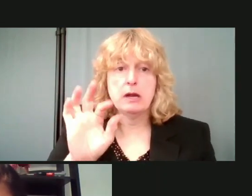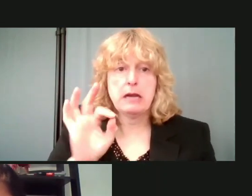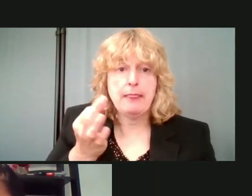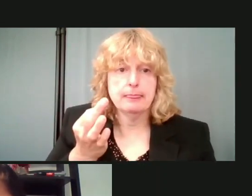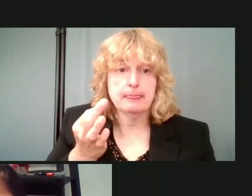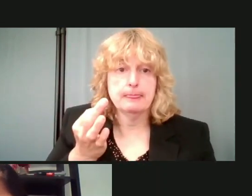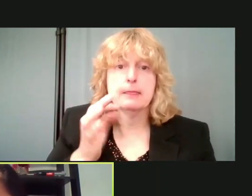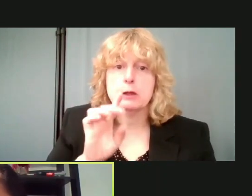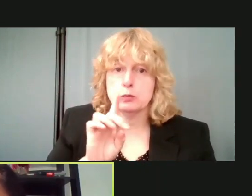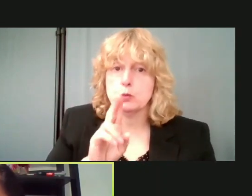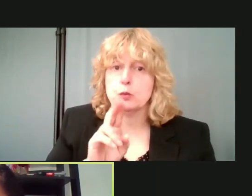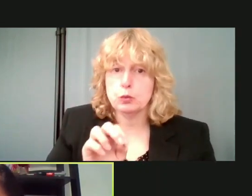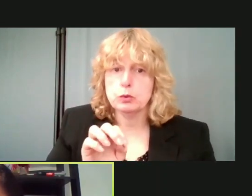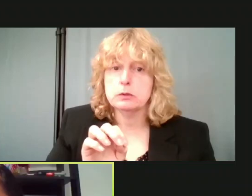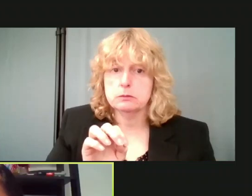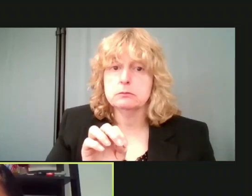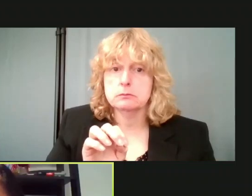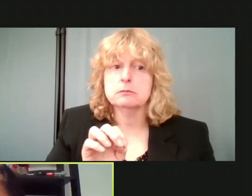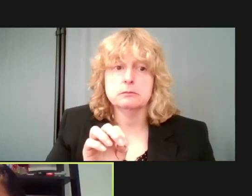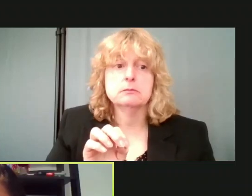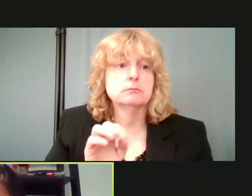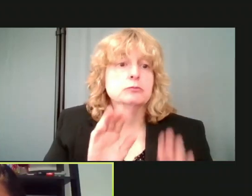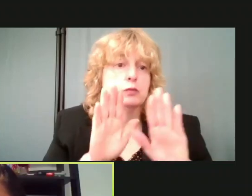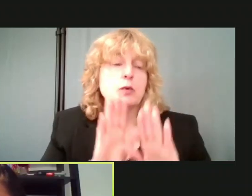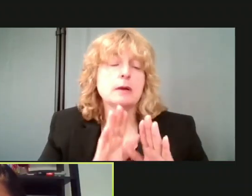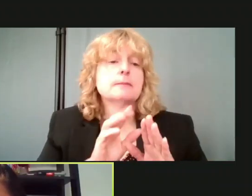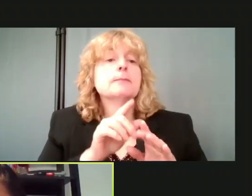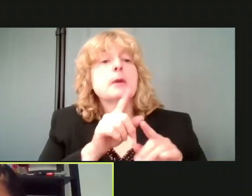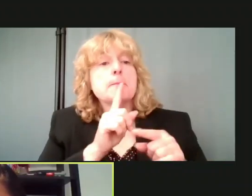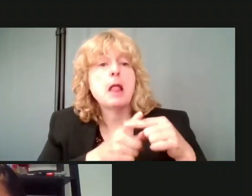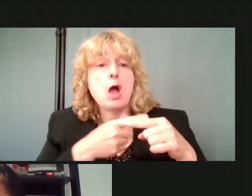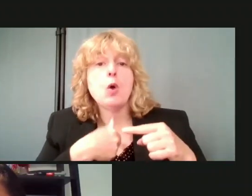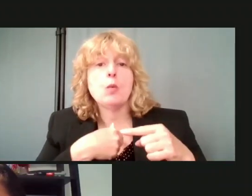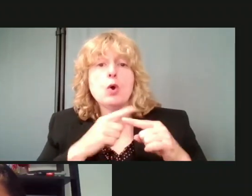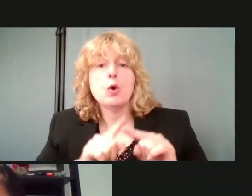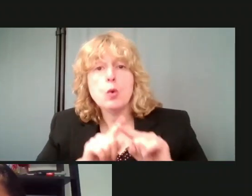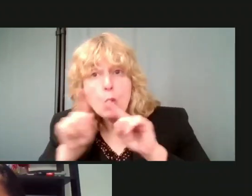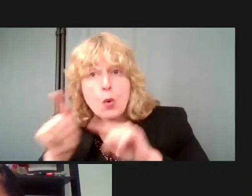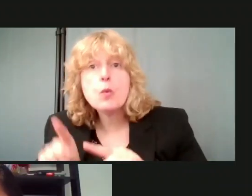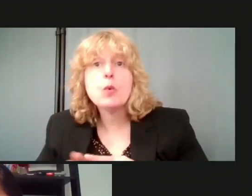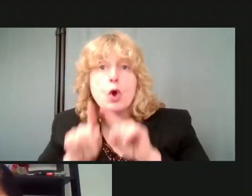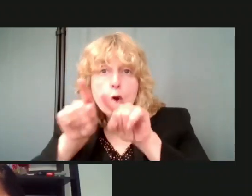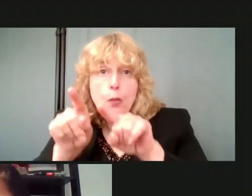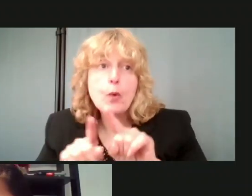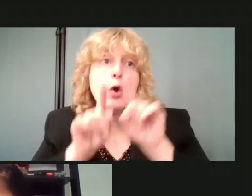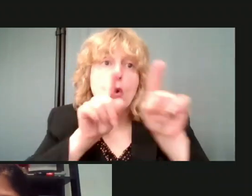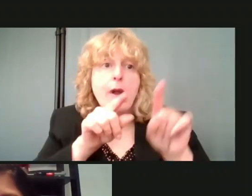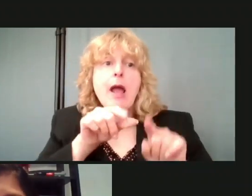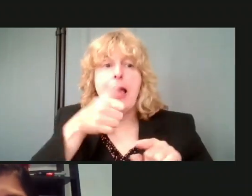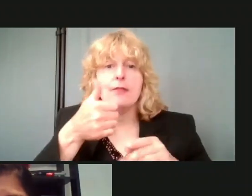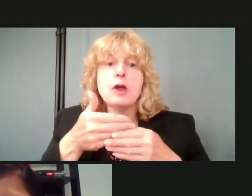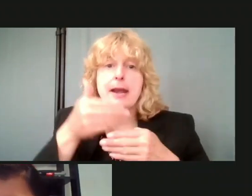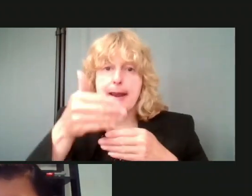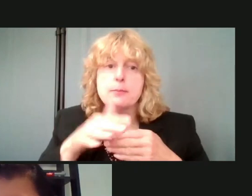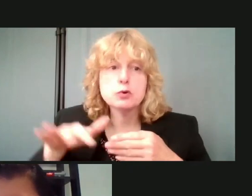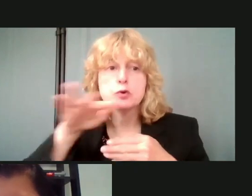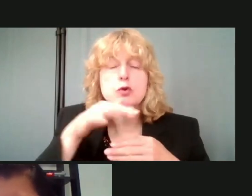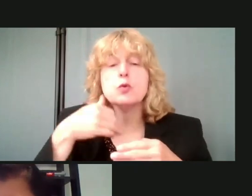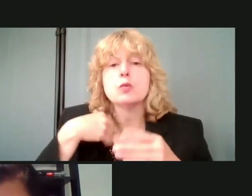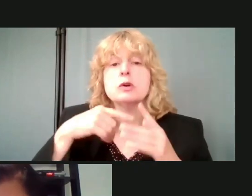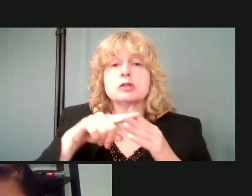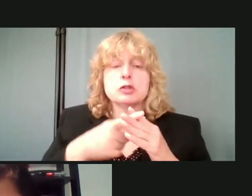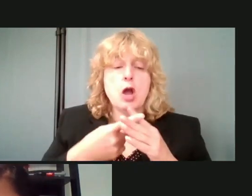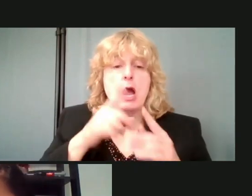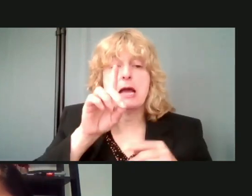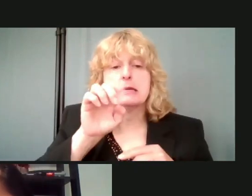So. Great. Okay. We're going to other neighborhoods. Uh, we started, uh, as you may know, in, uh, the Delray